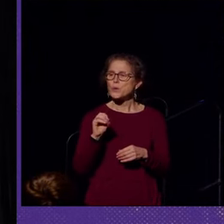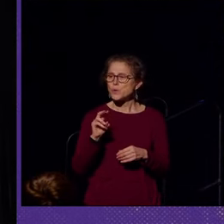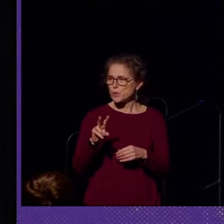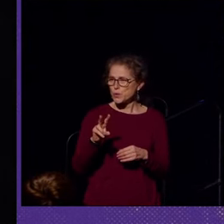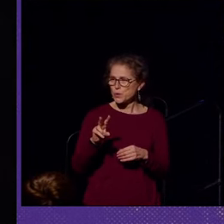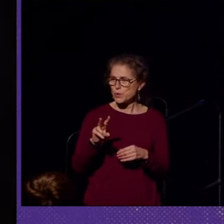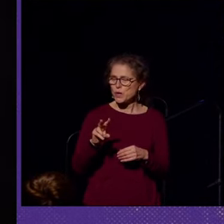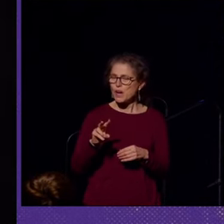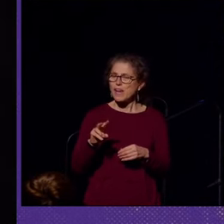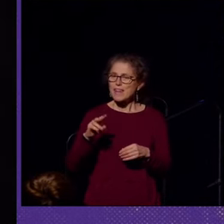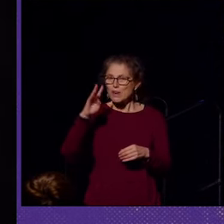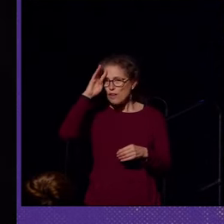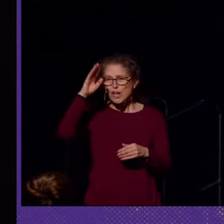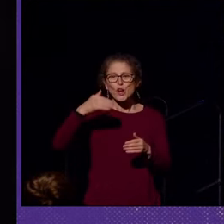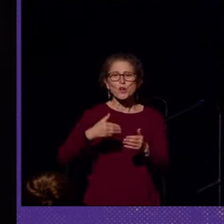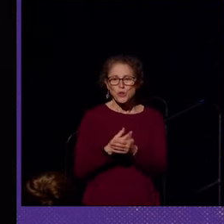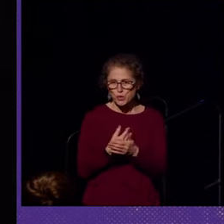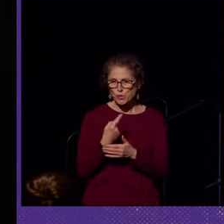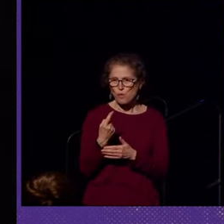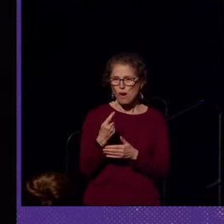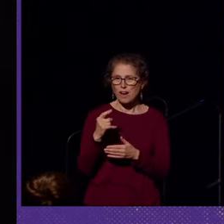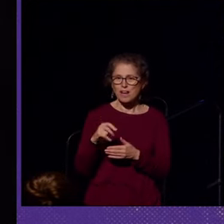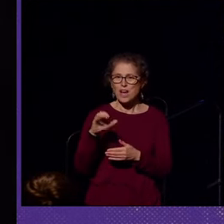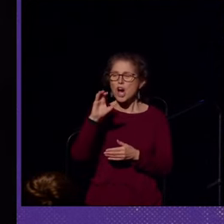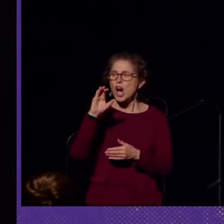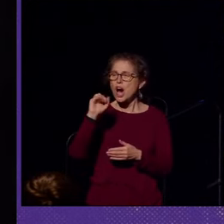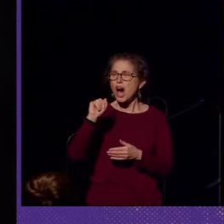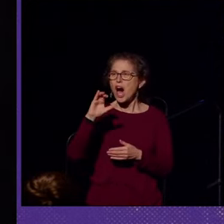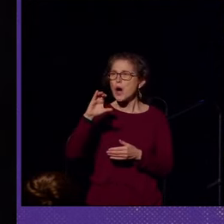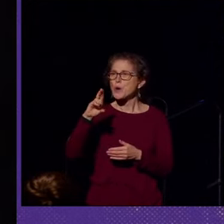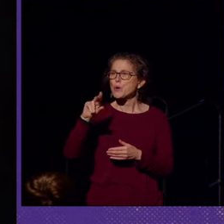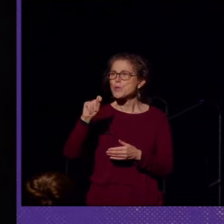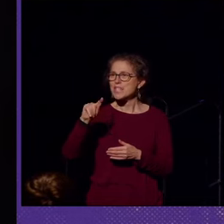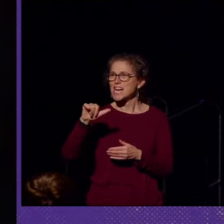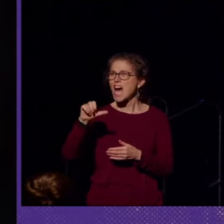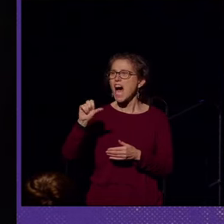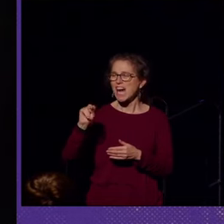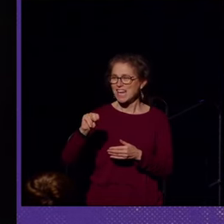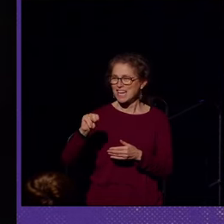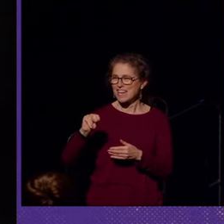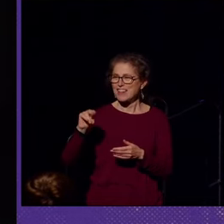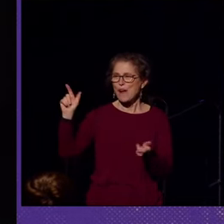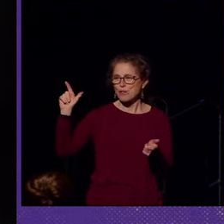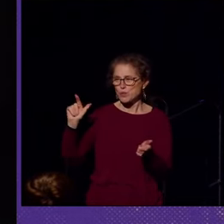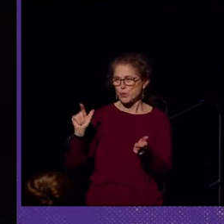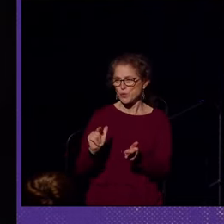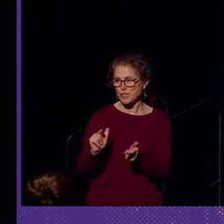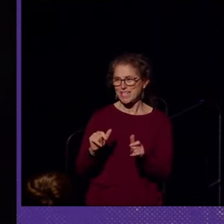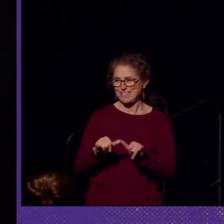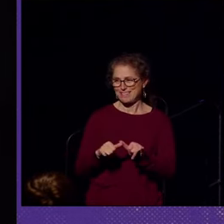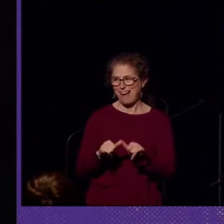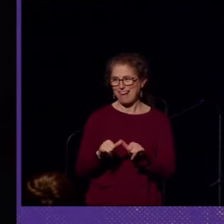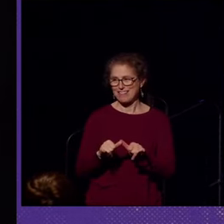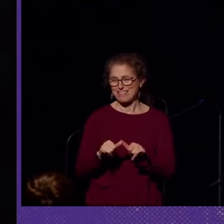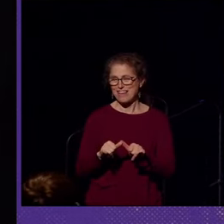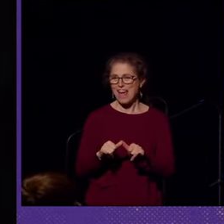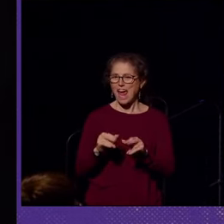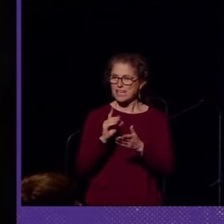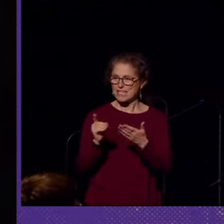created a new version, the Acousticon, that was reduced in size and designed to be worn on the